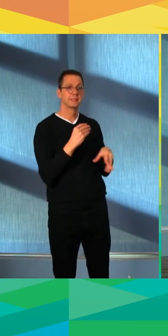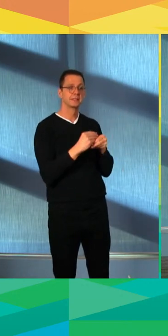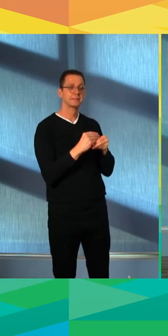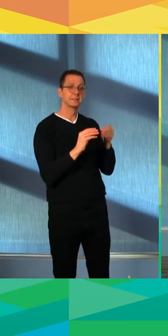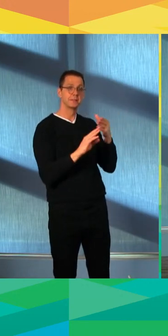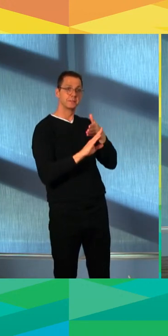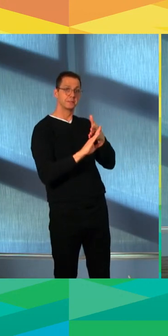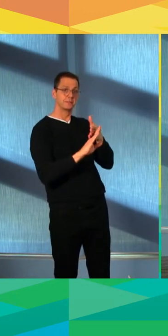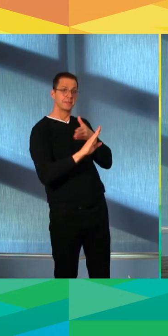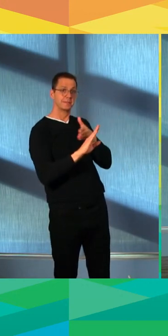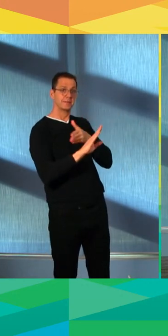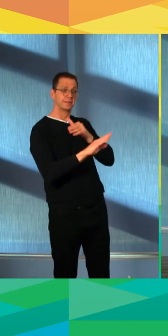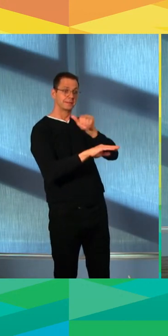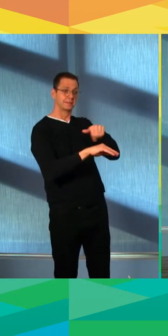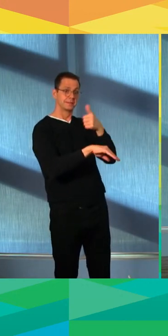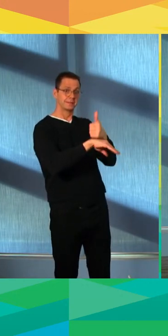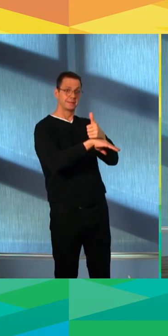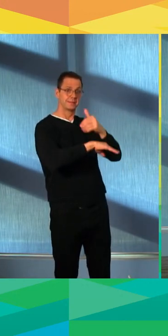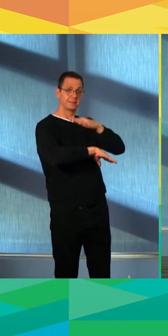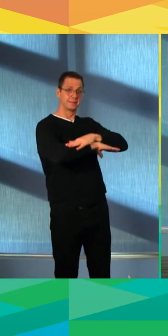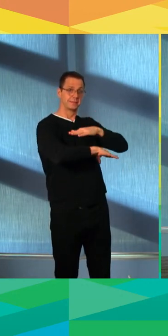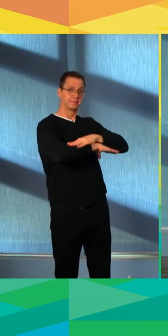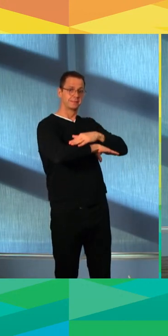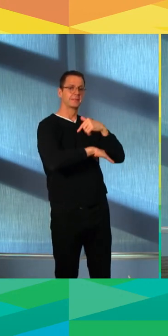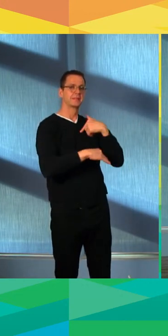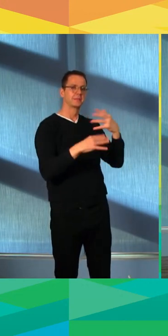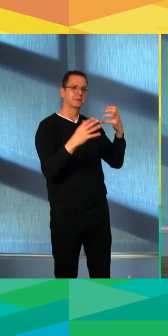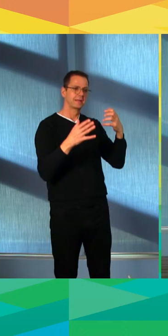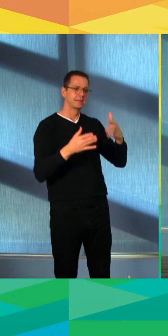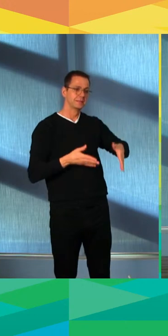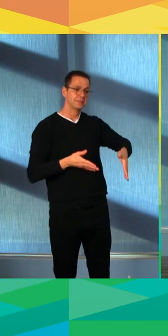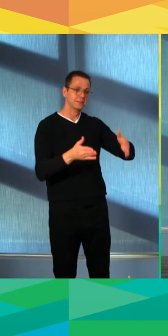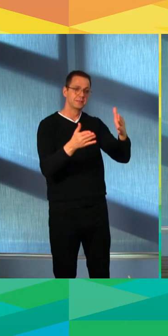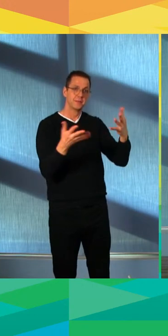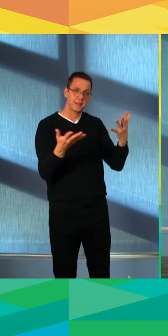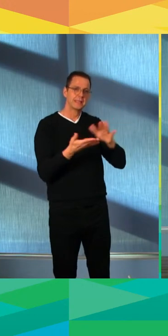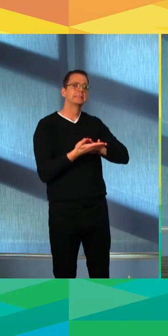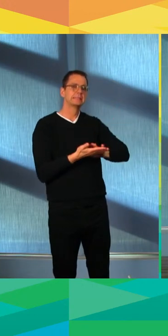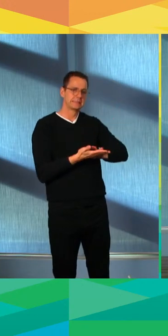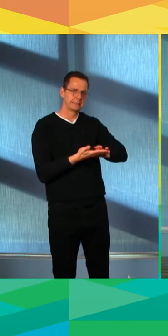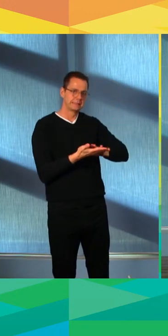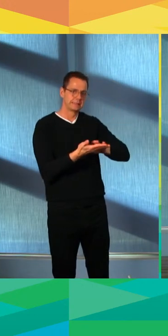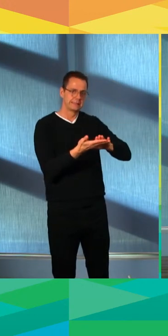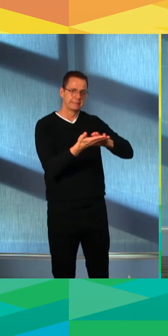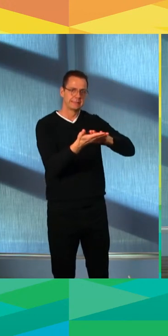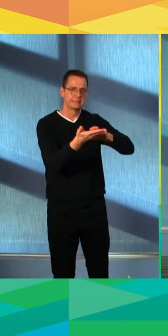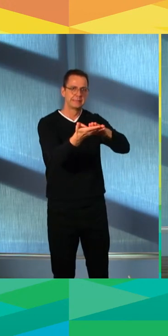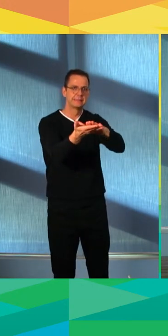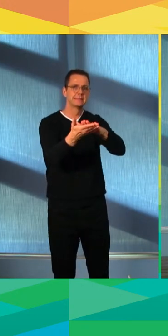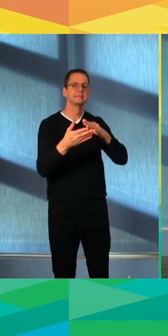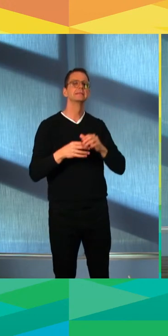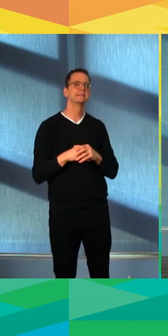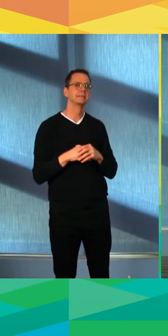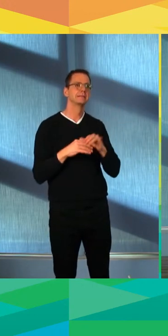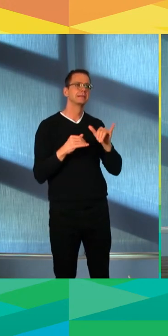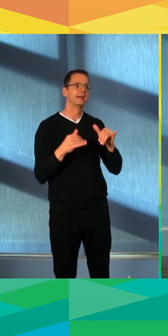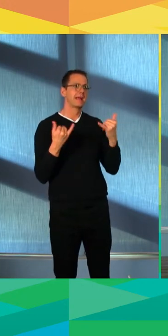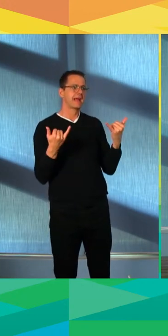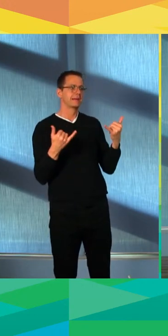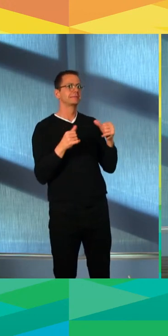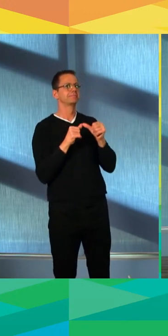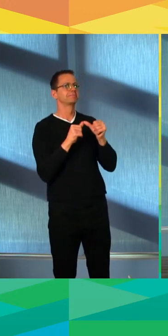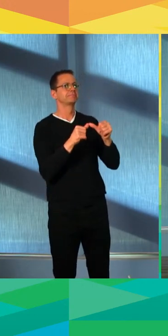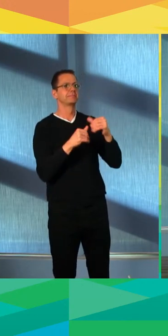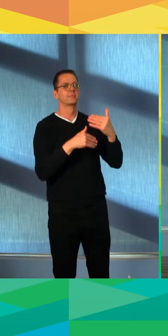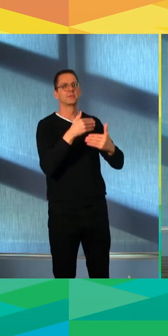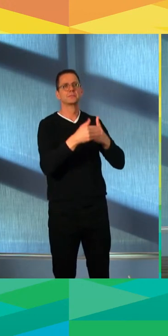heard clearly from Council today that let's not wait till all the streets are clean before we can start supporting those patios. Let's clean the streets. And as